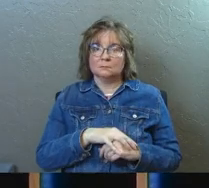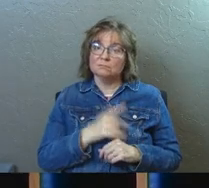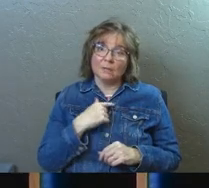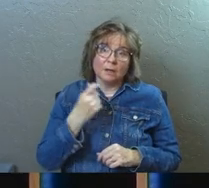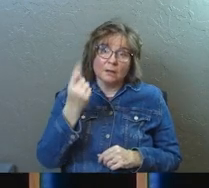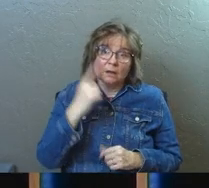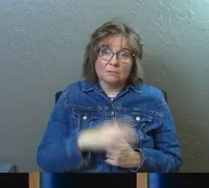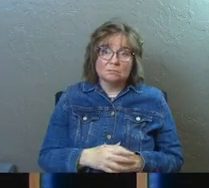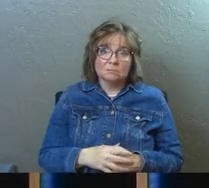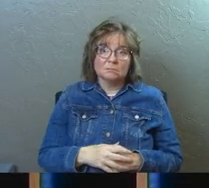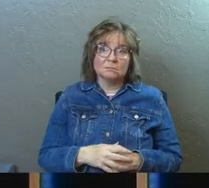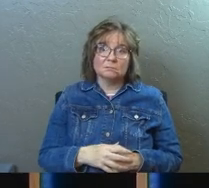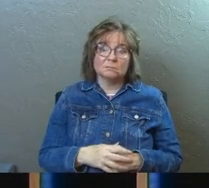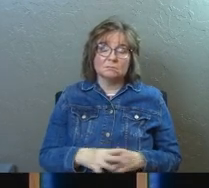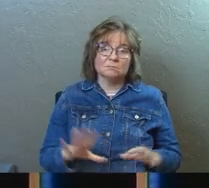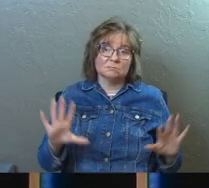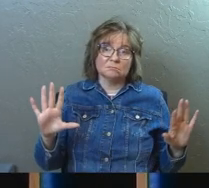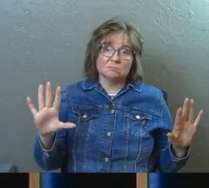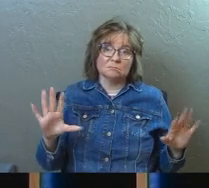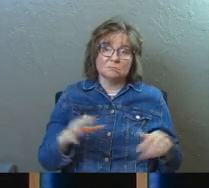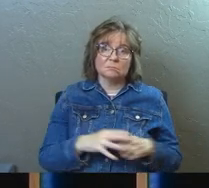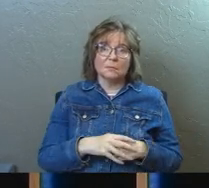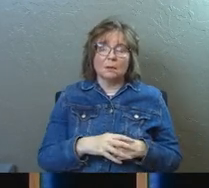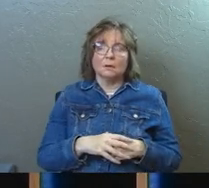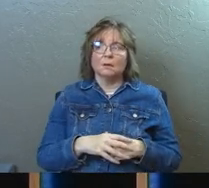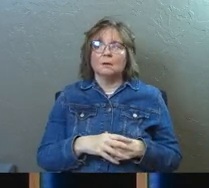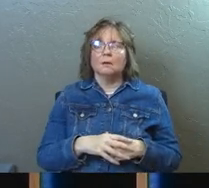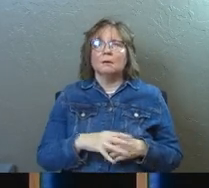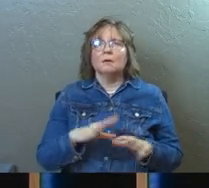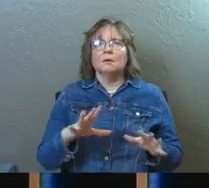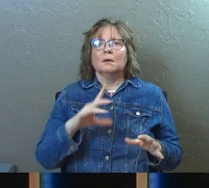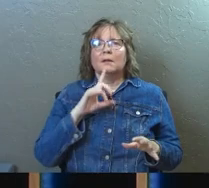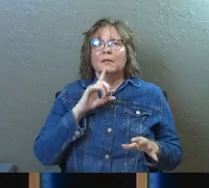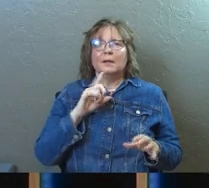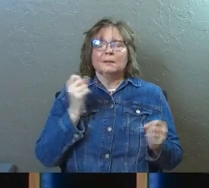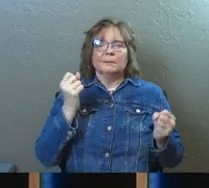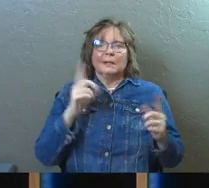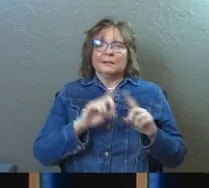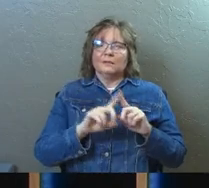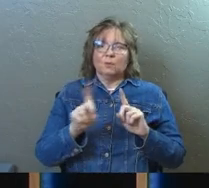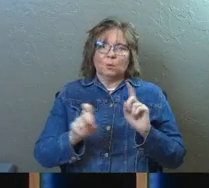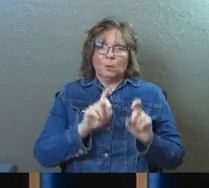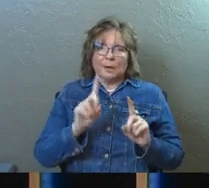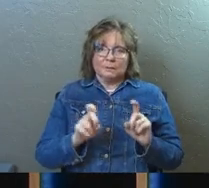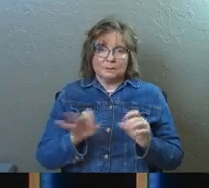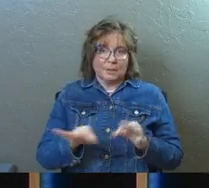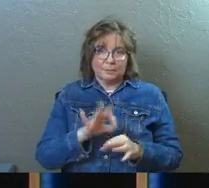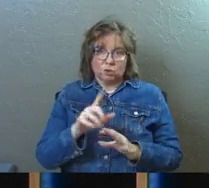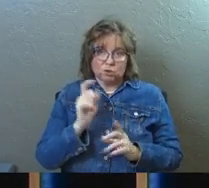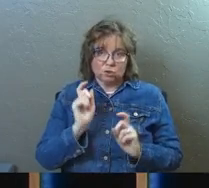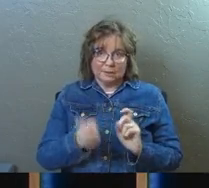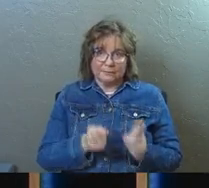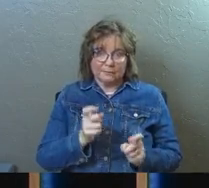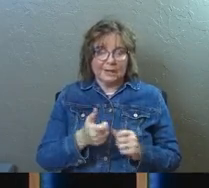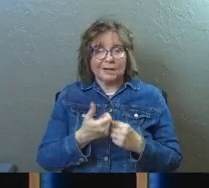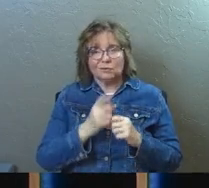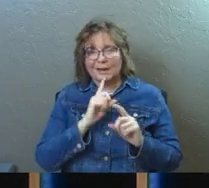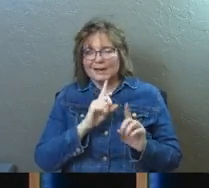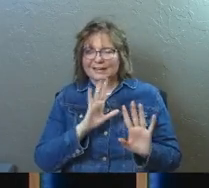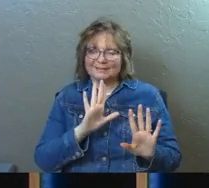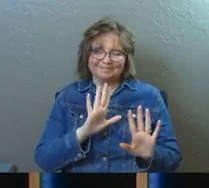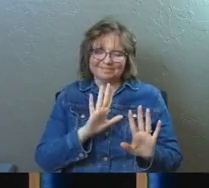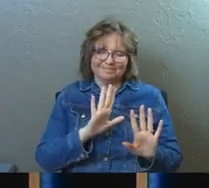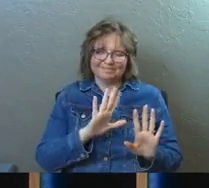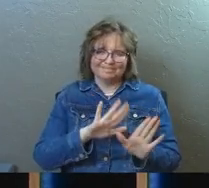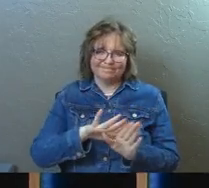I get it. Um, and there's, there's a thousand questions about spiritual gifts that I could try to answer and I'm